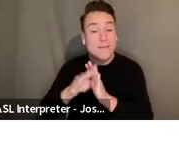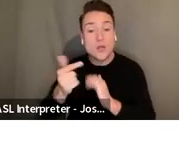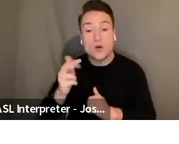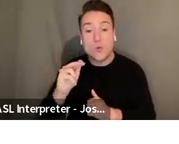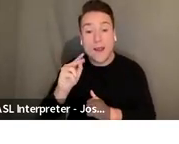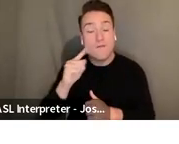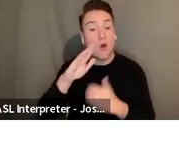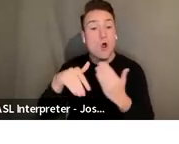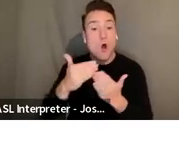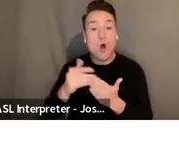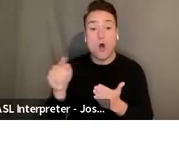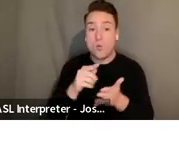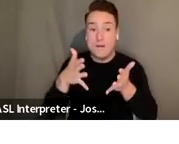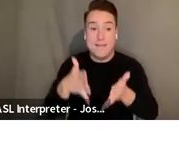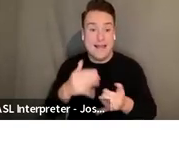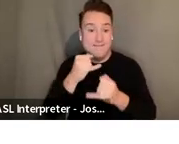finalists.